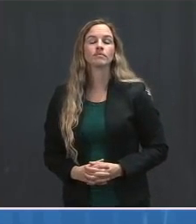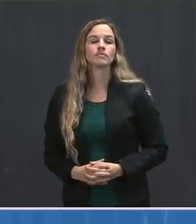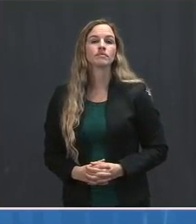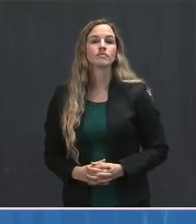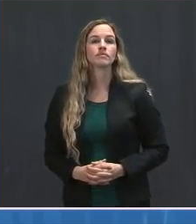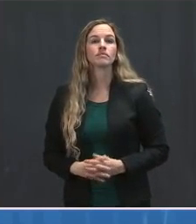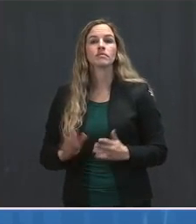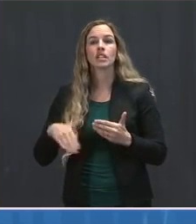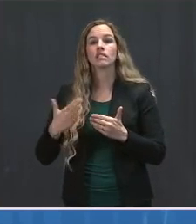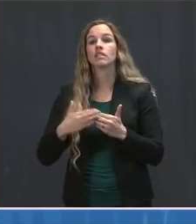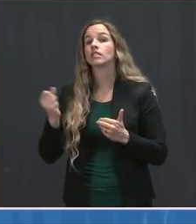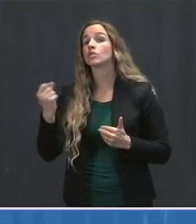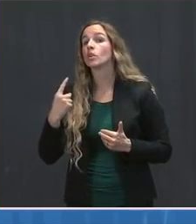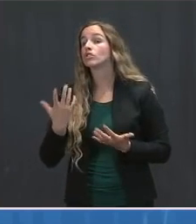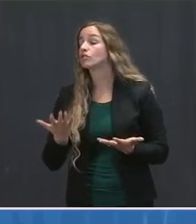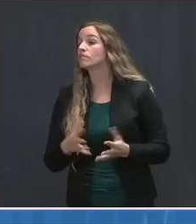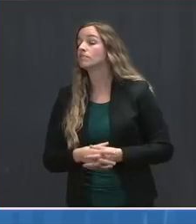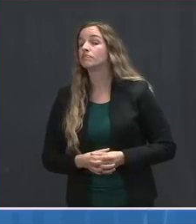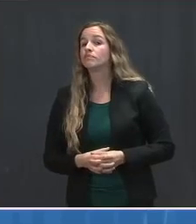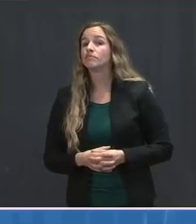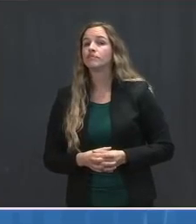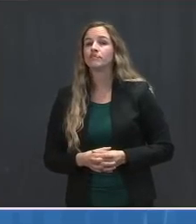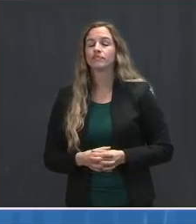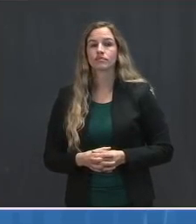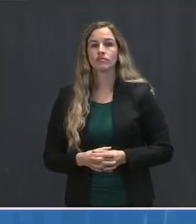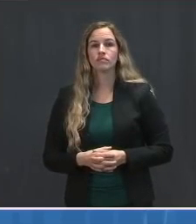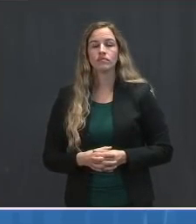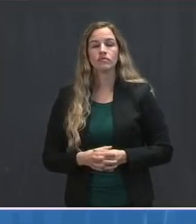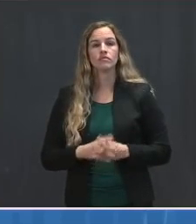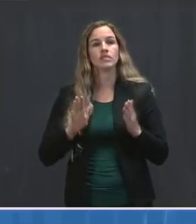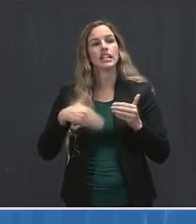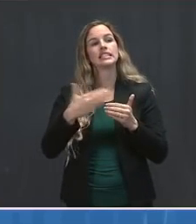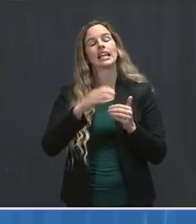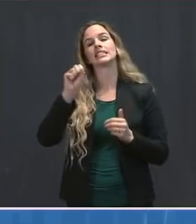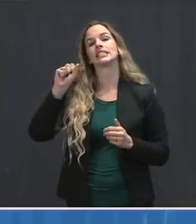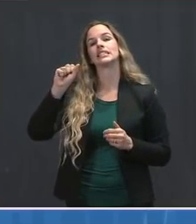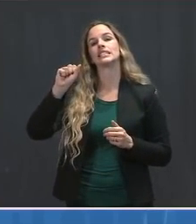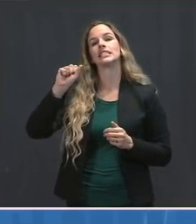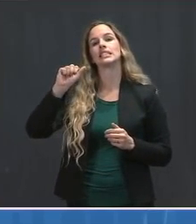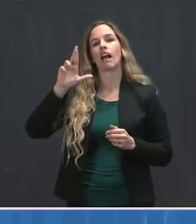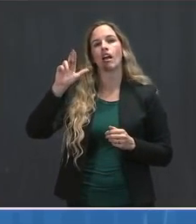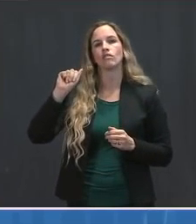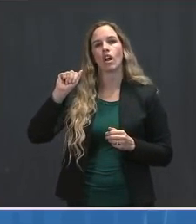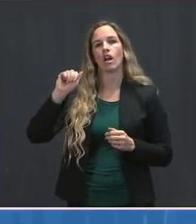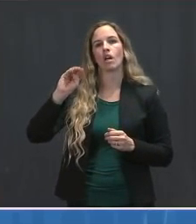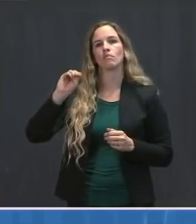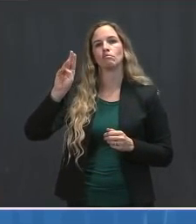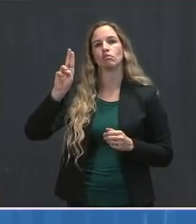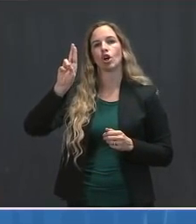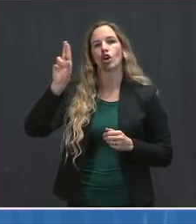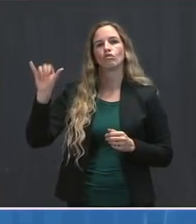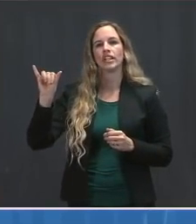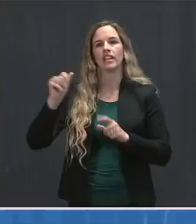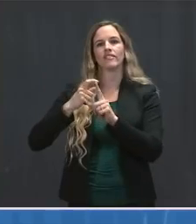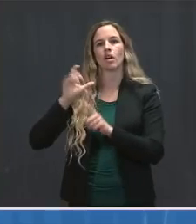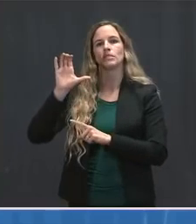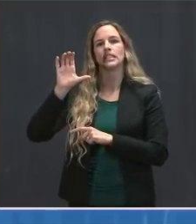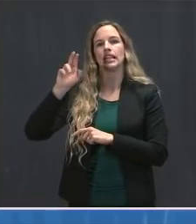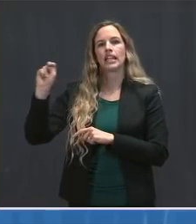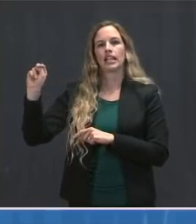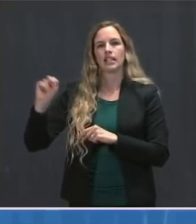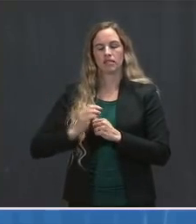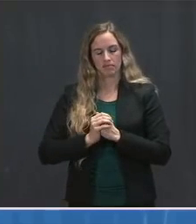Next question. Mr. Great. Thanks. Next, we will go to Sarah Murray at CNN. Murray at